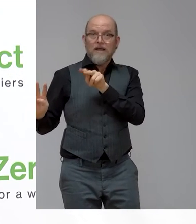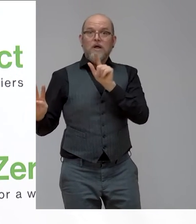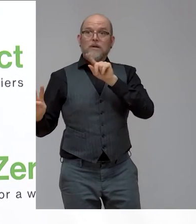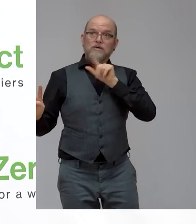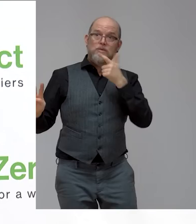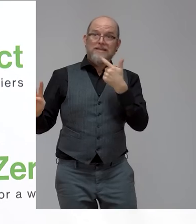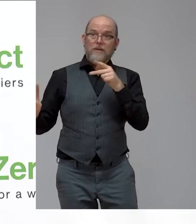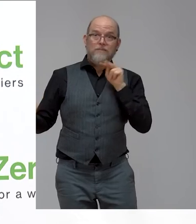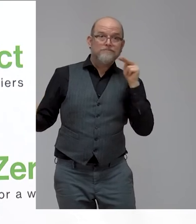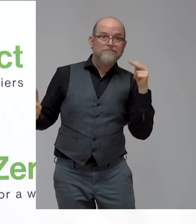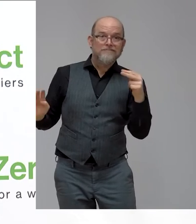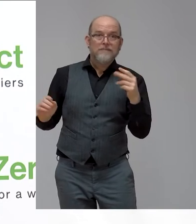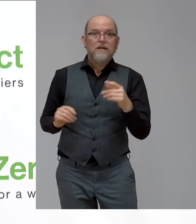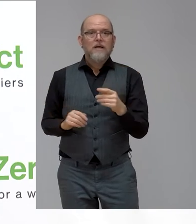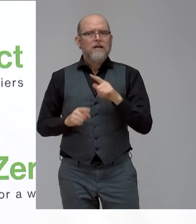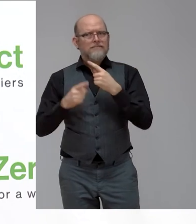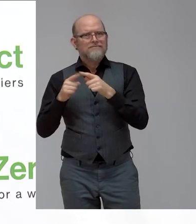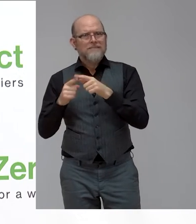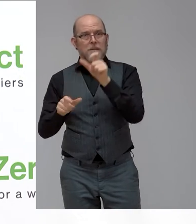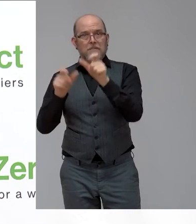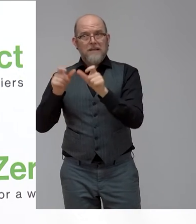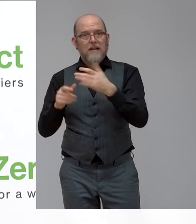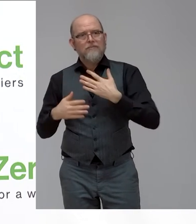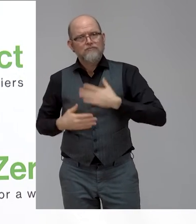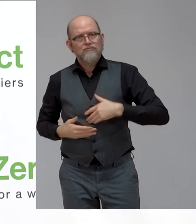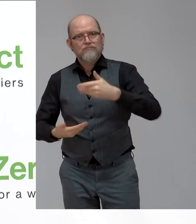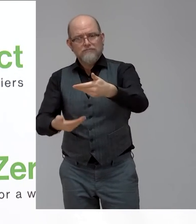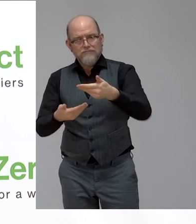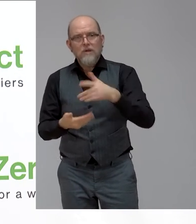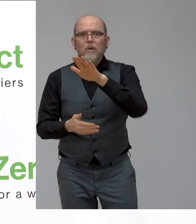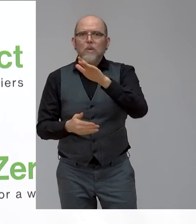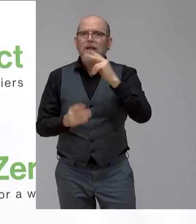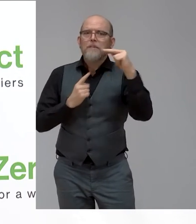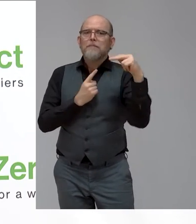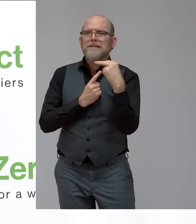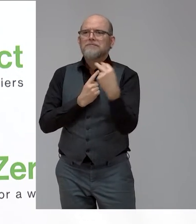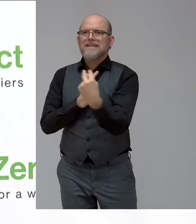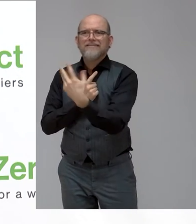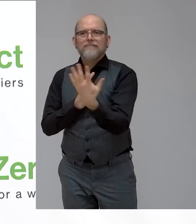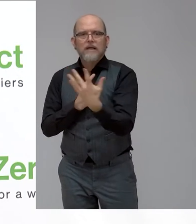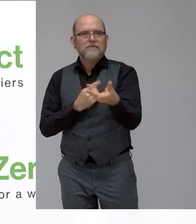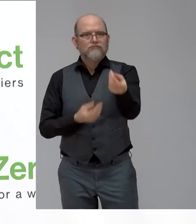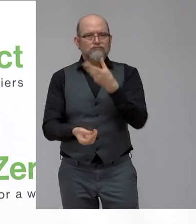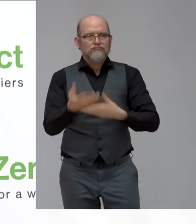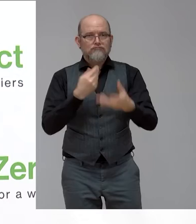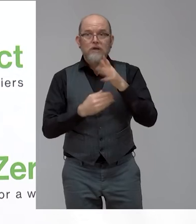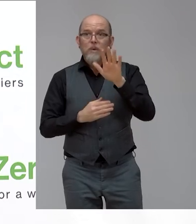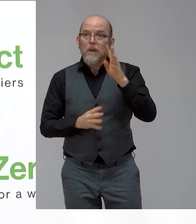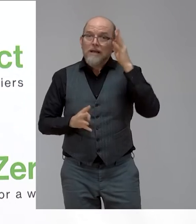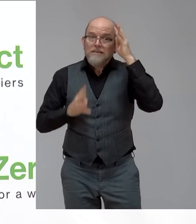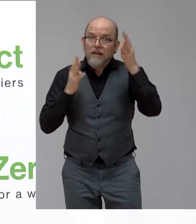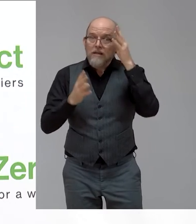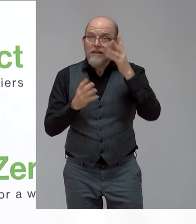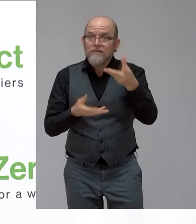bring you different points of view into the organization. Creativity, innovation comes from